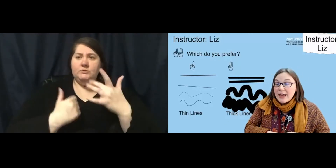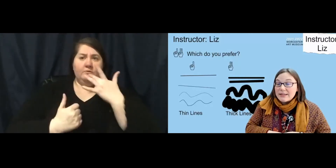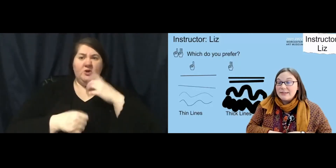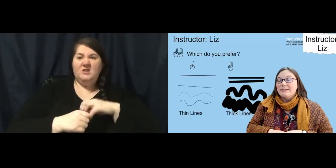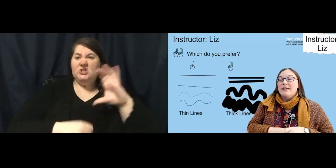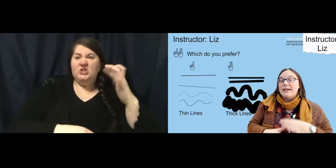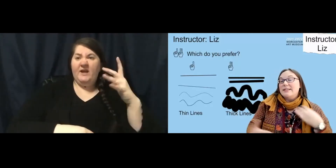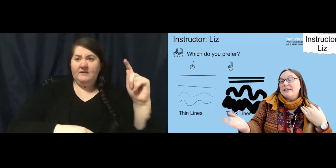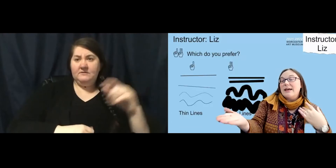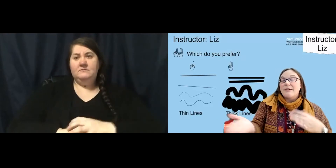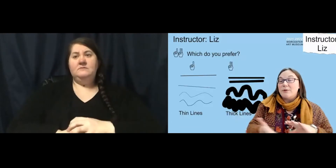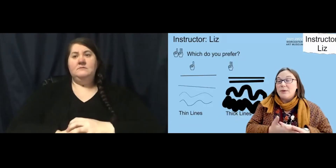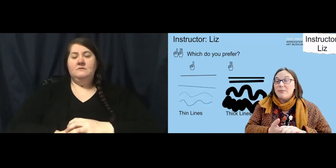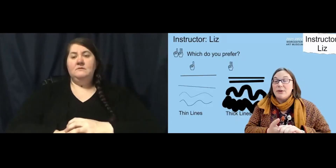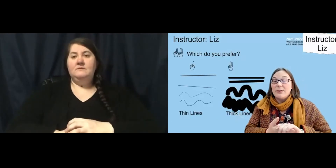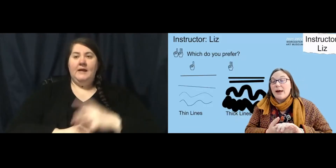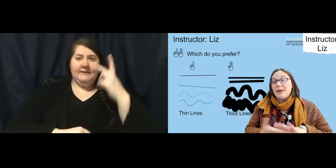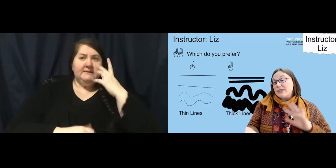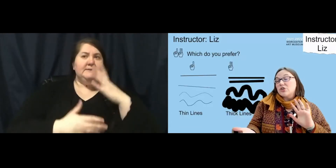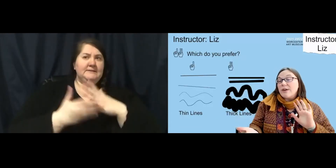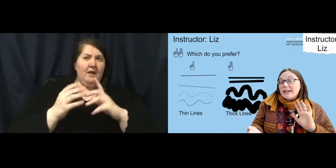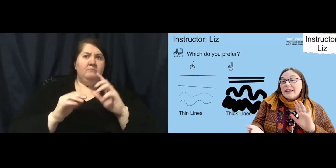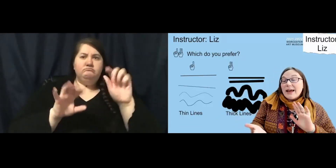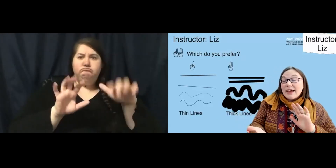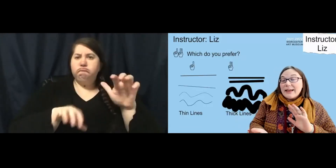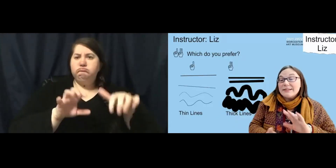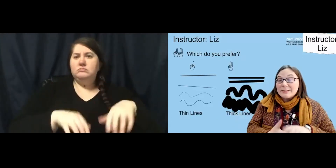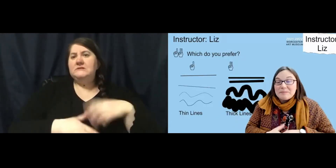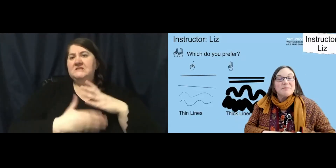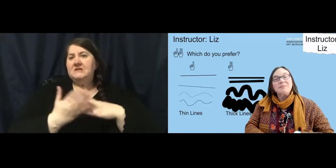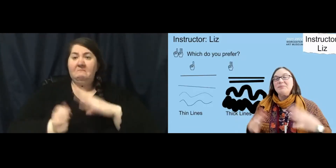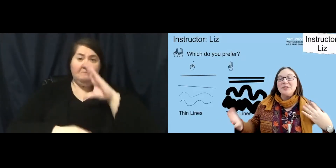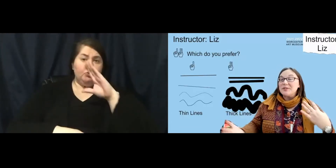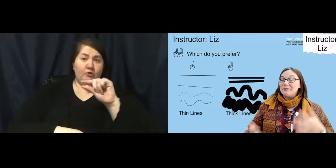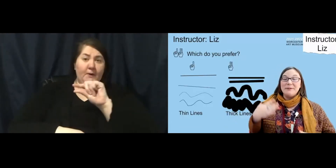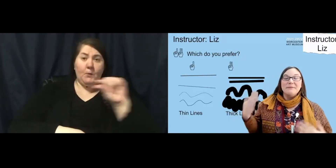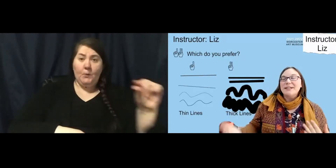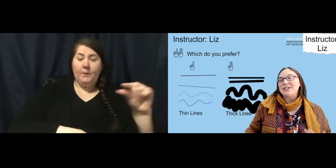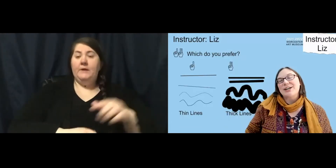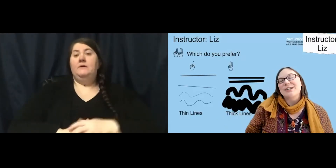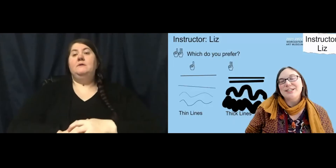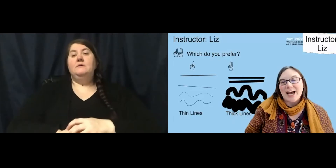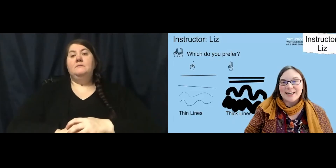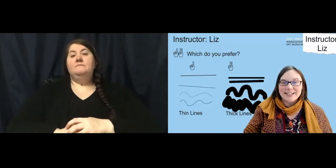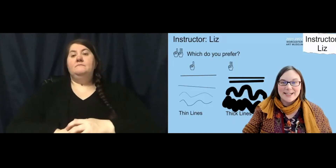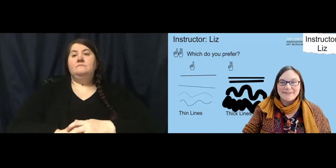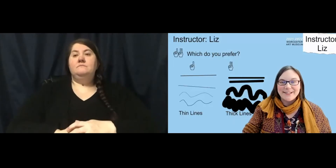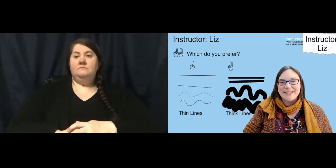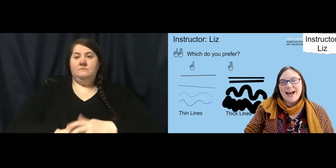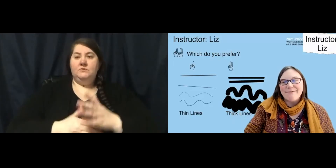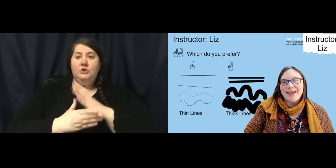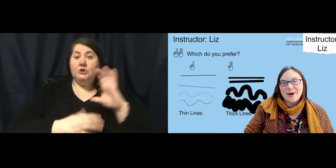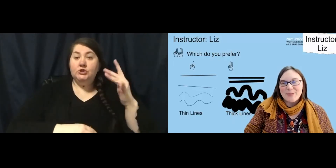chat. I see that a few people on like straight lines. So feel free to share in the chat because I